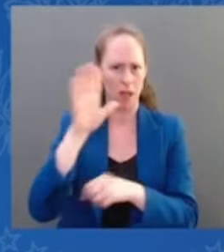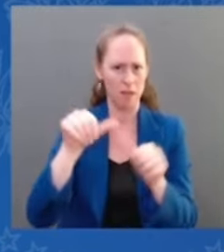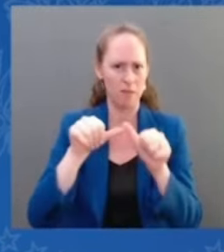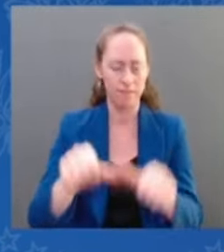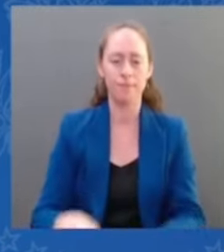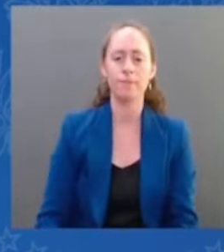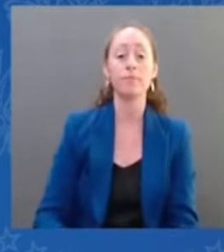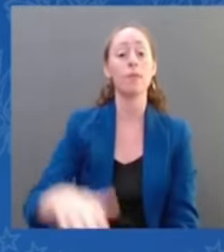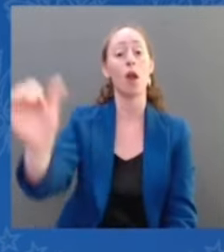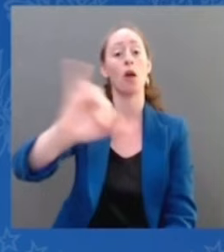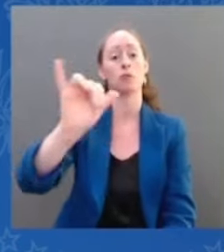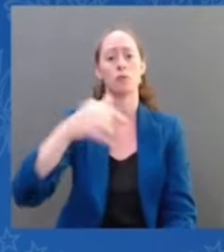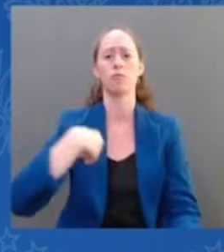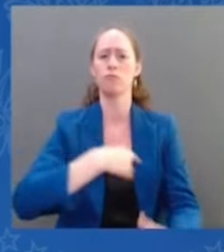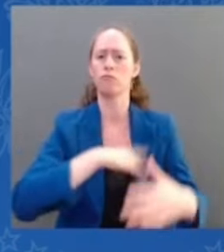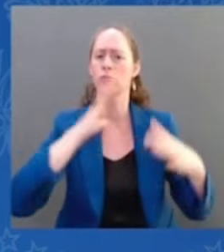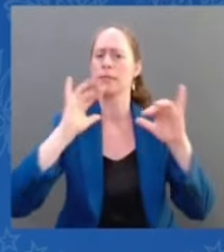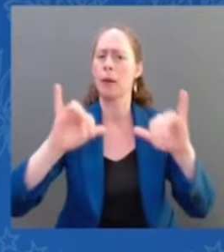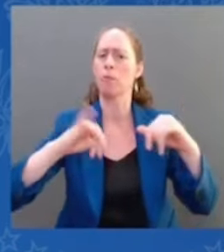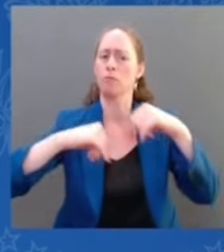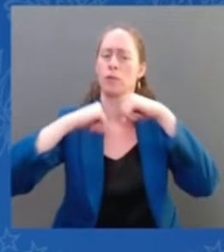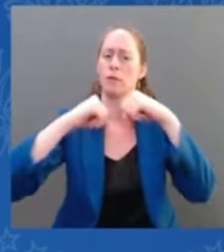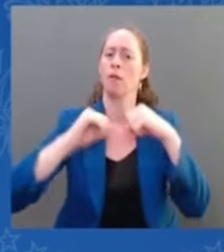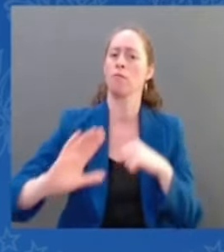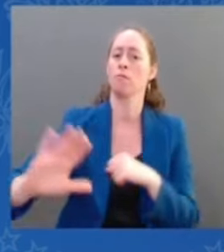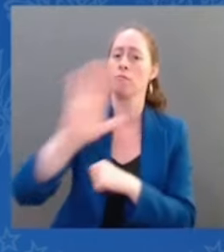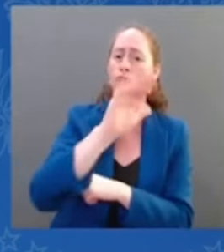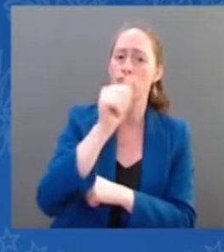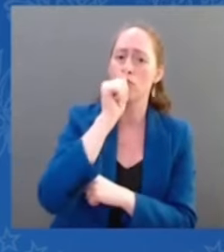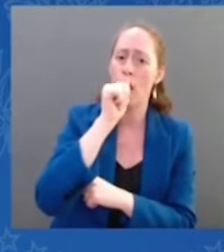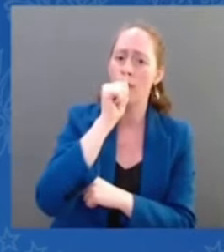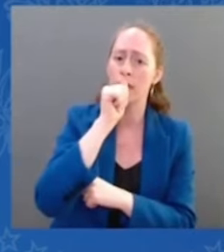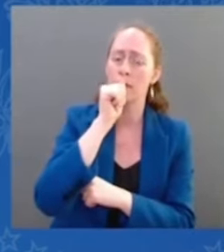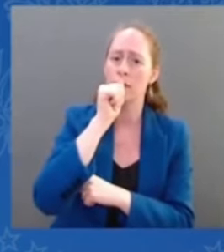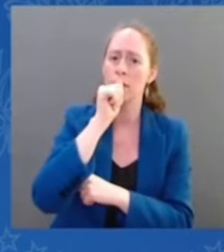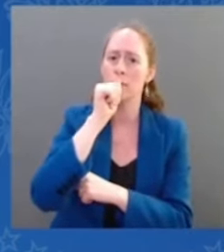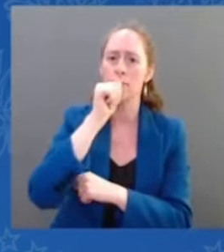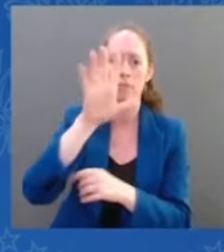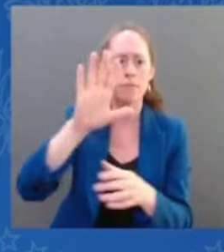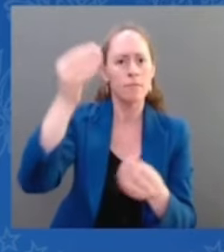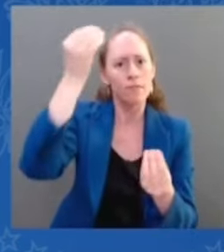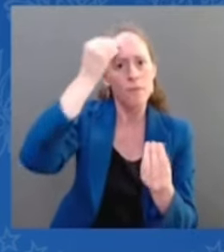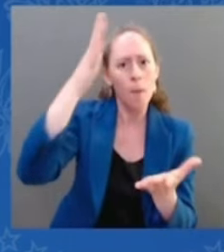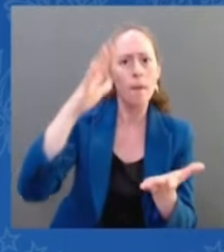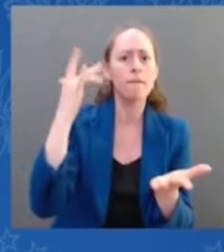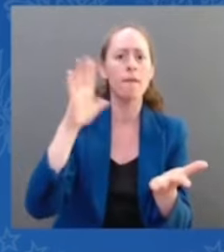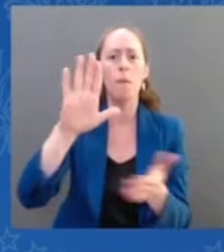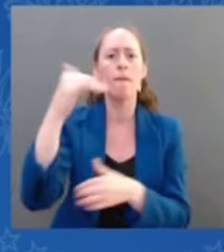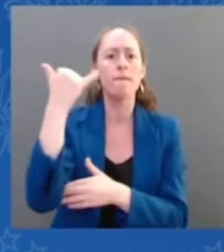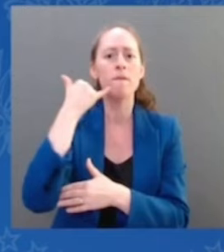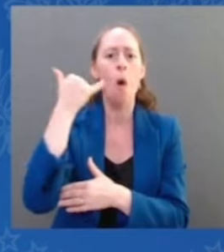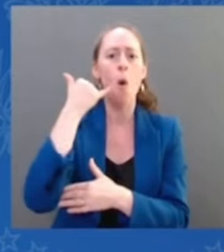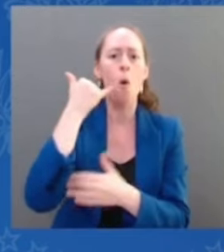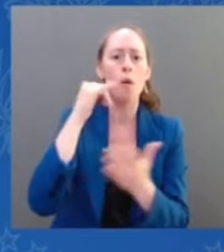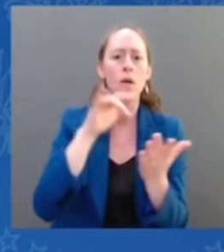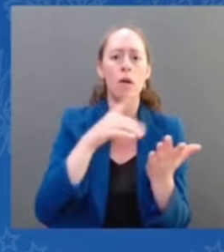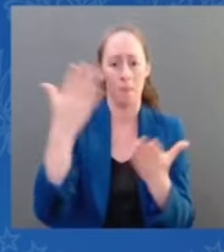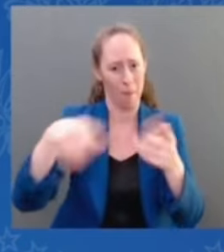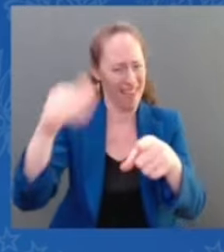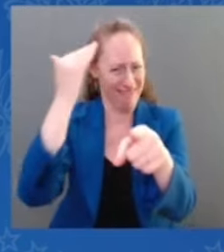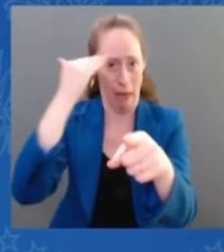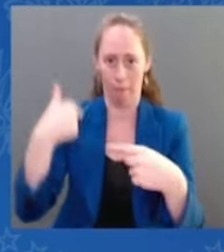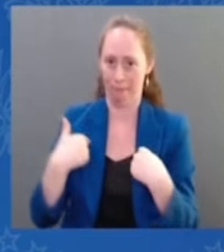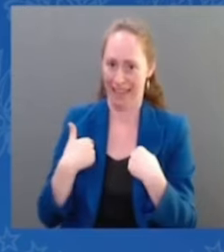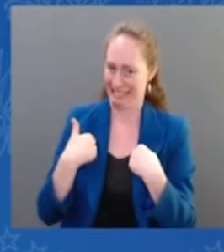assembled before me, probably know more about it than I do. I'm not a tech guy. I'm learning. But right now, when you use a search engine